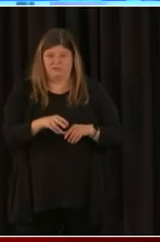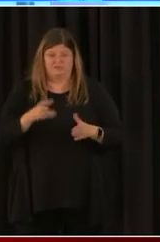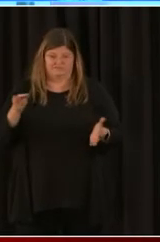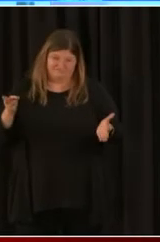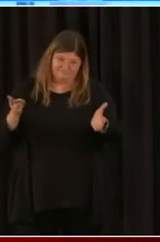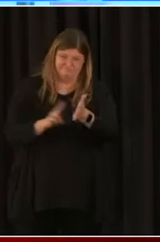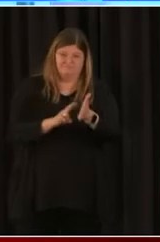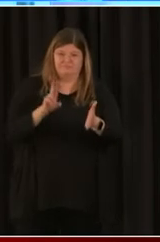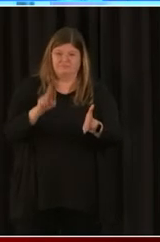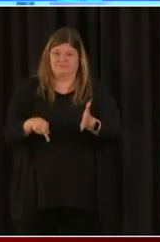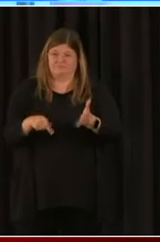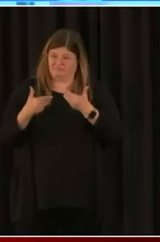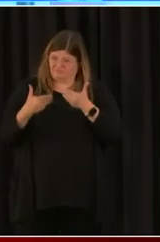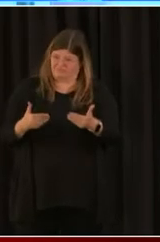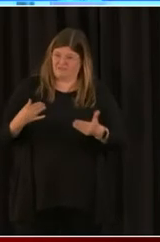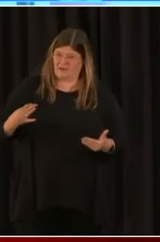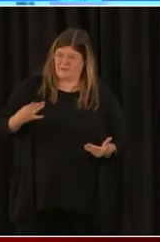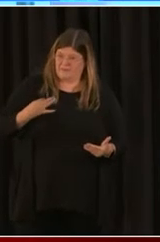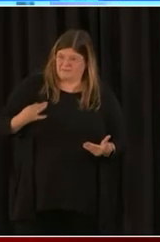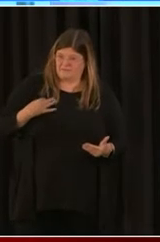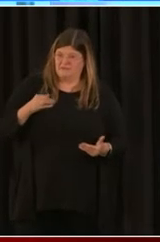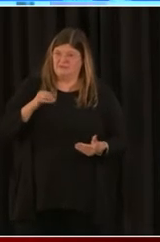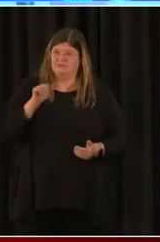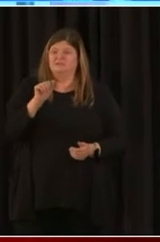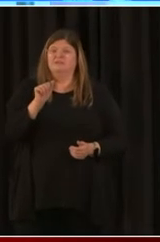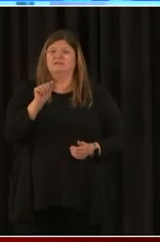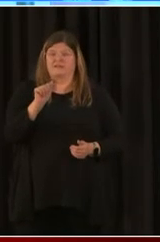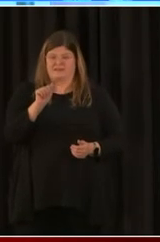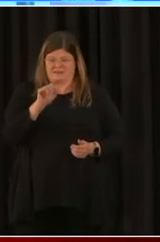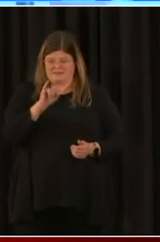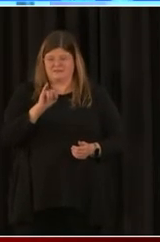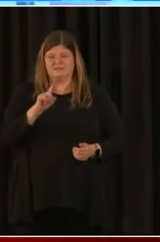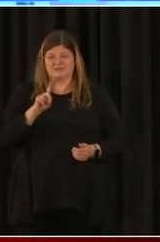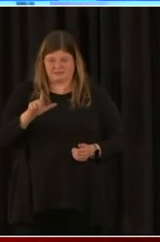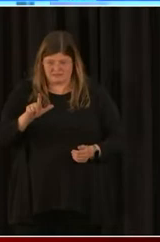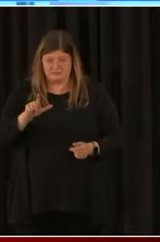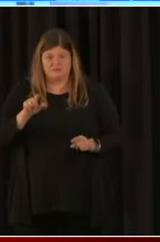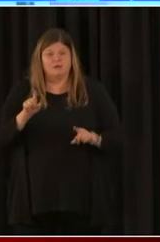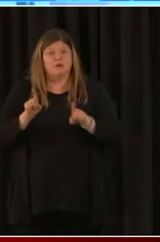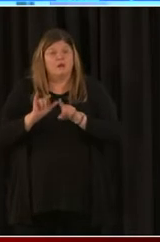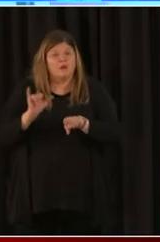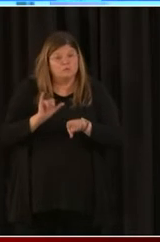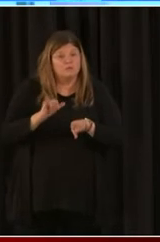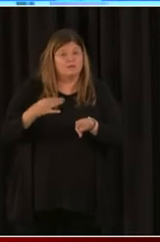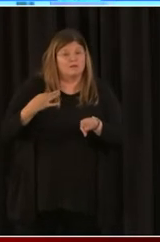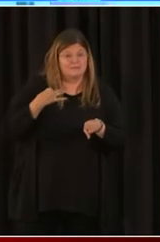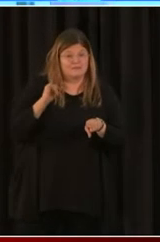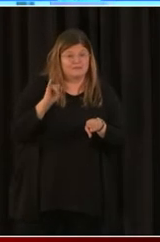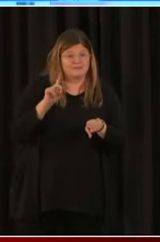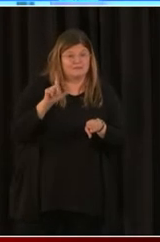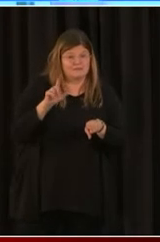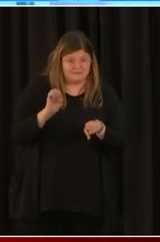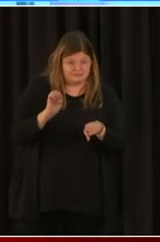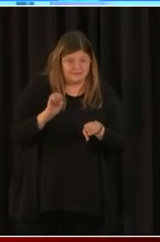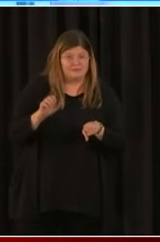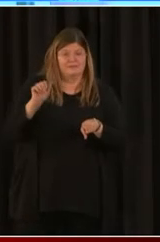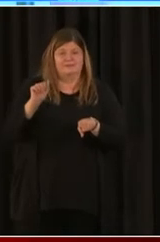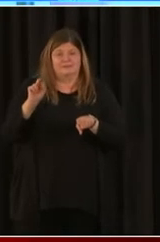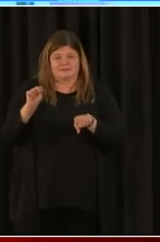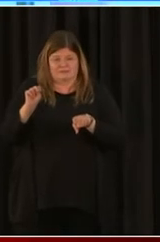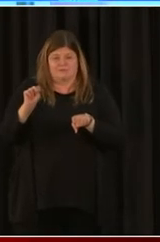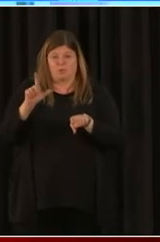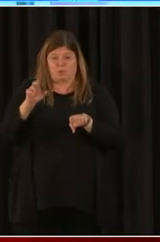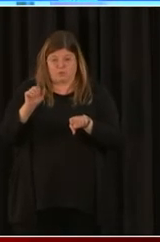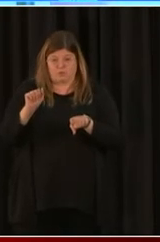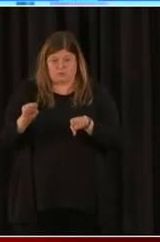EIDL advance and I would also apply for the EIDL loan because the